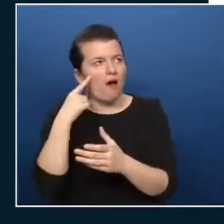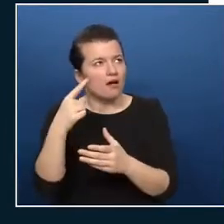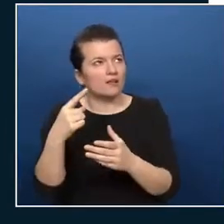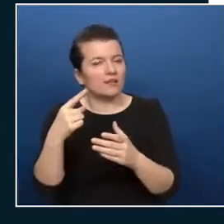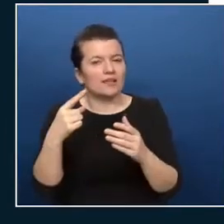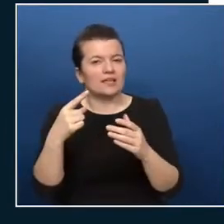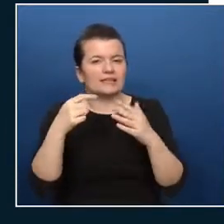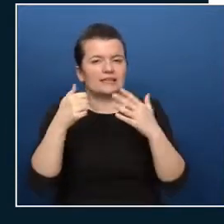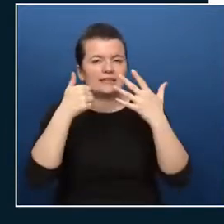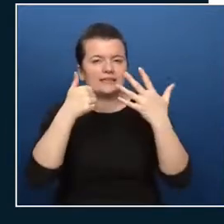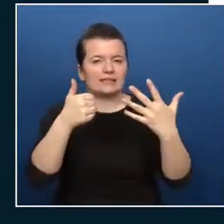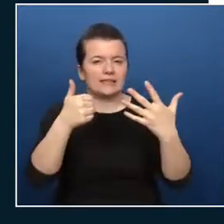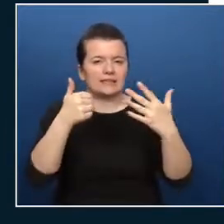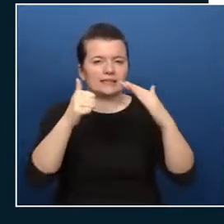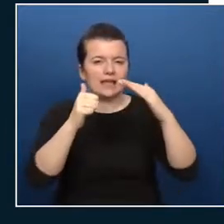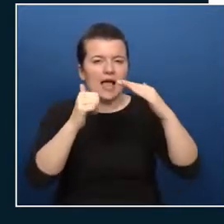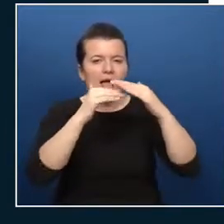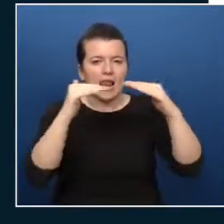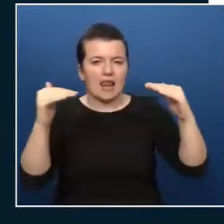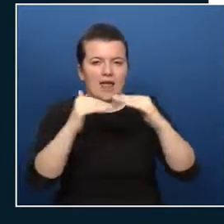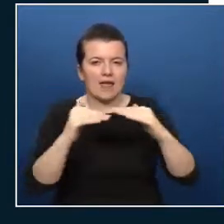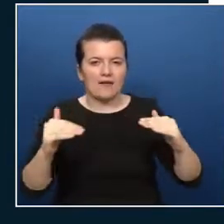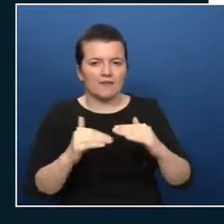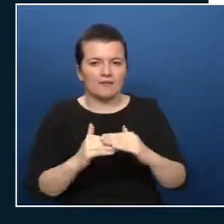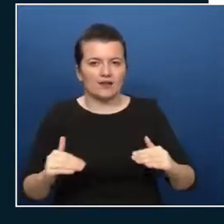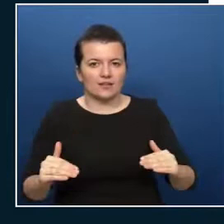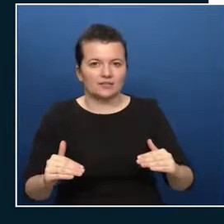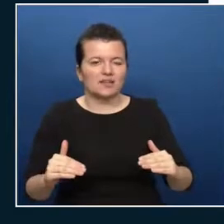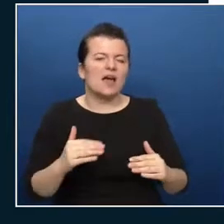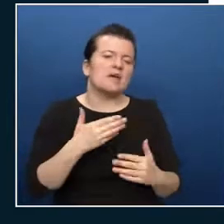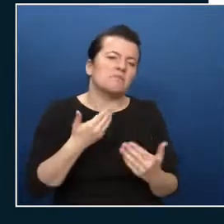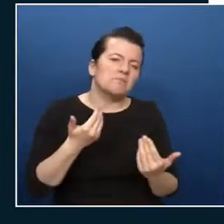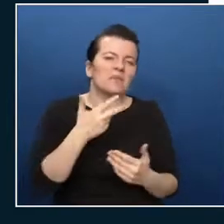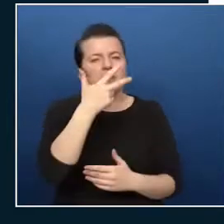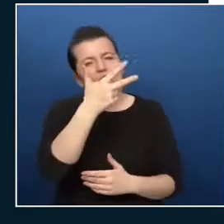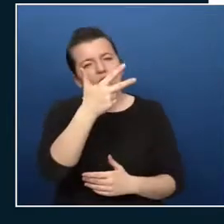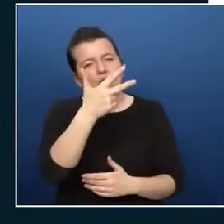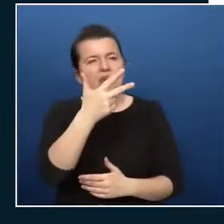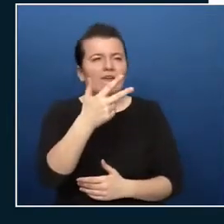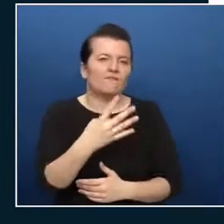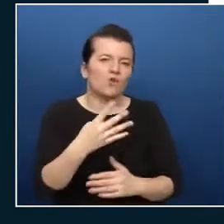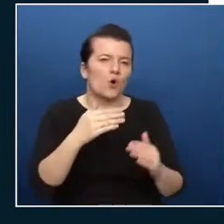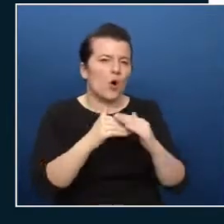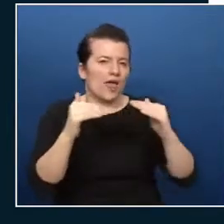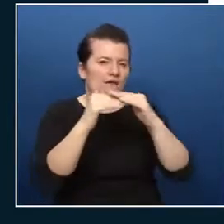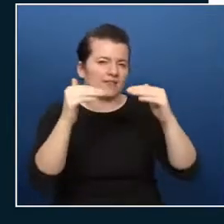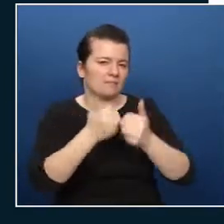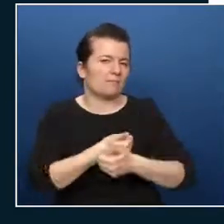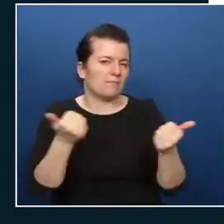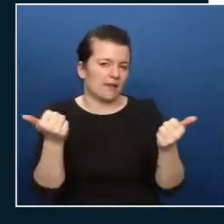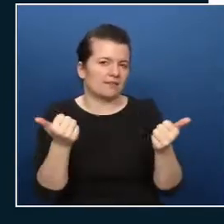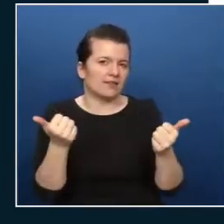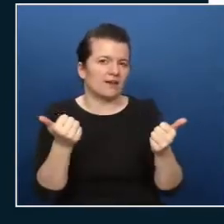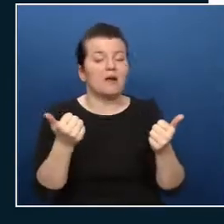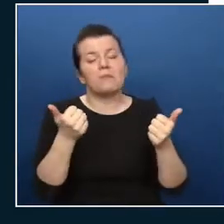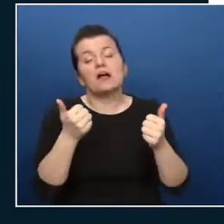Microsoft advisors like three to four levels to keep it like simple as possible but you can apply policies and configuration role-based